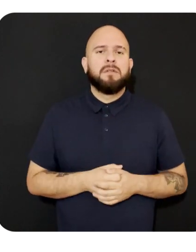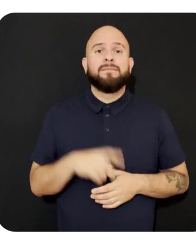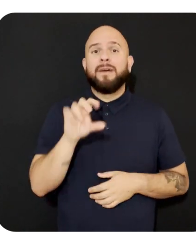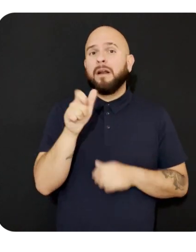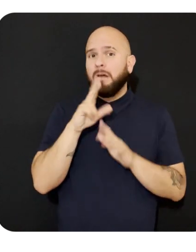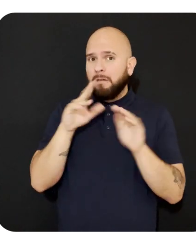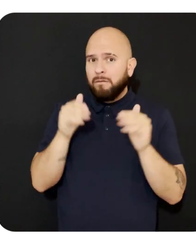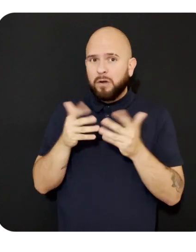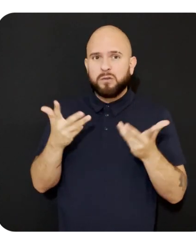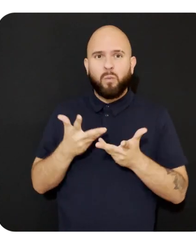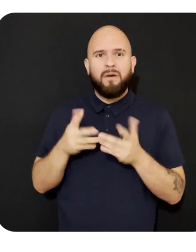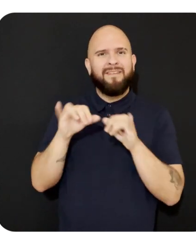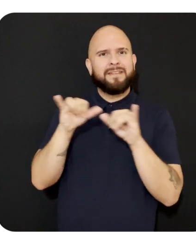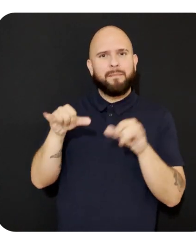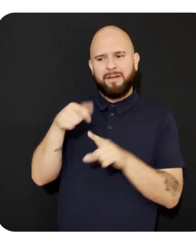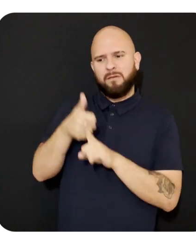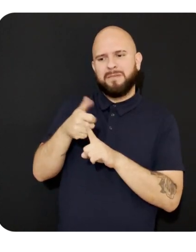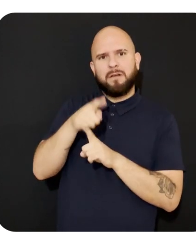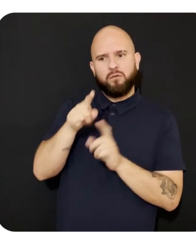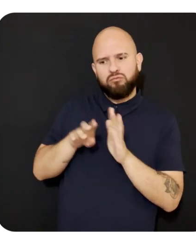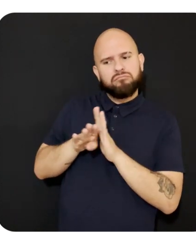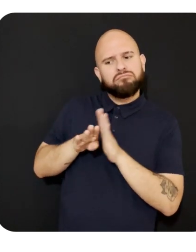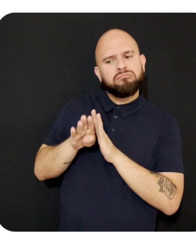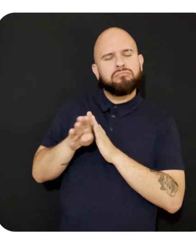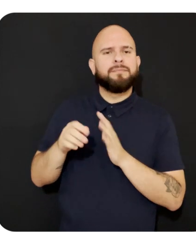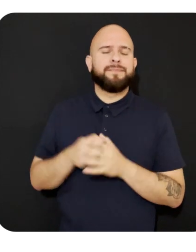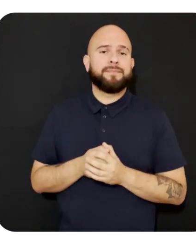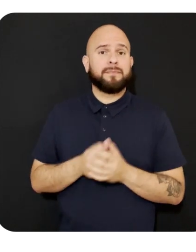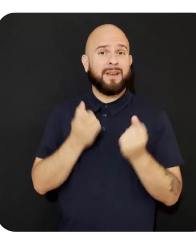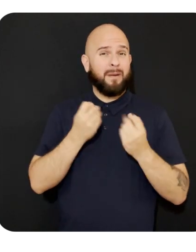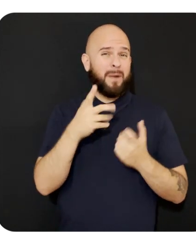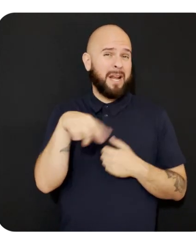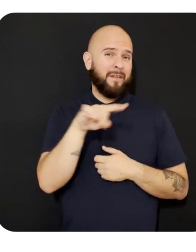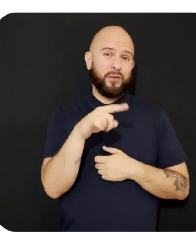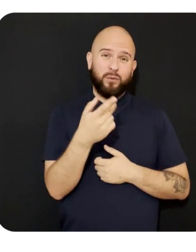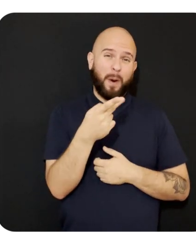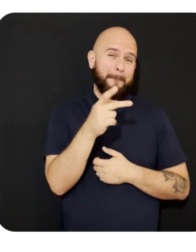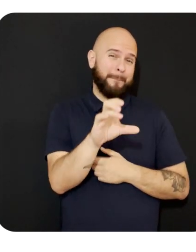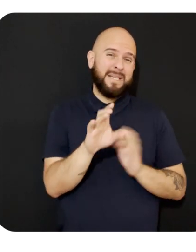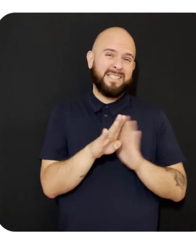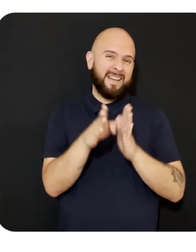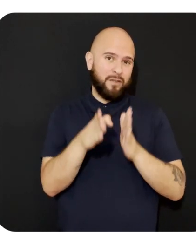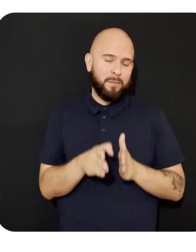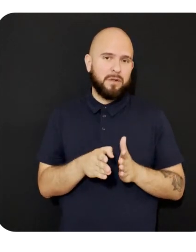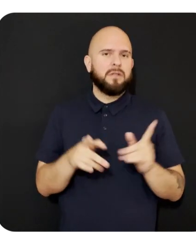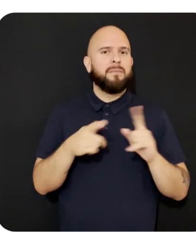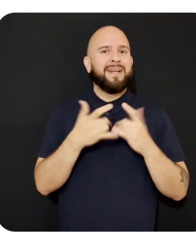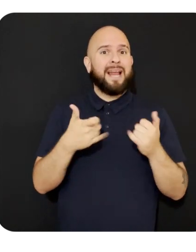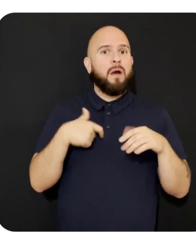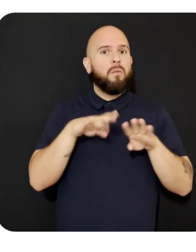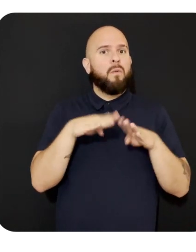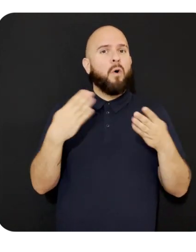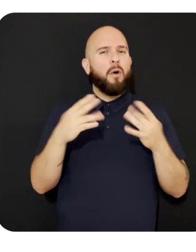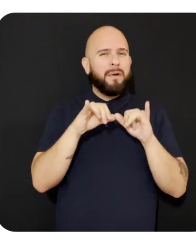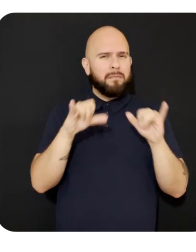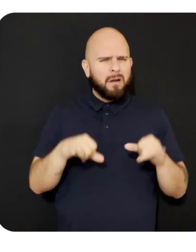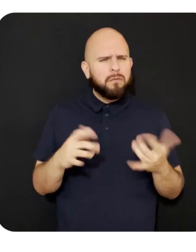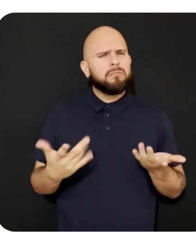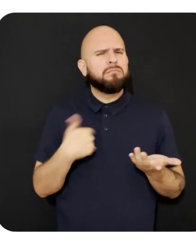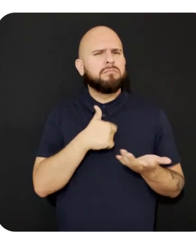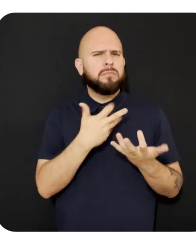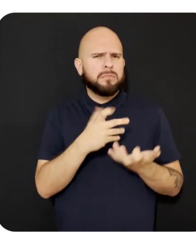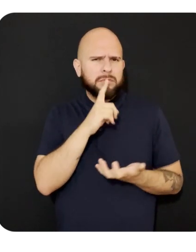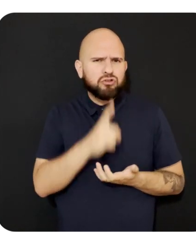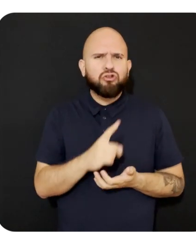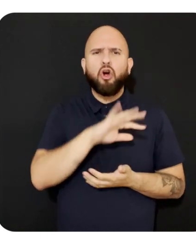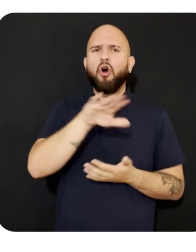platform you do your development within. Many of you are PC developers, but with our open platform, we want to ensure